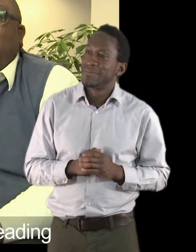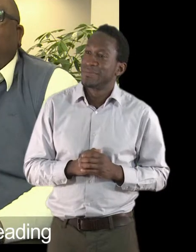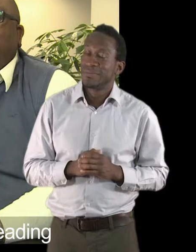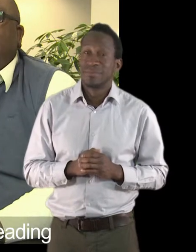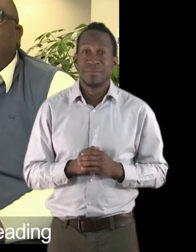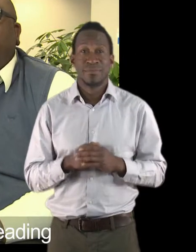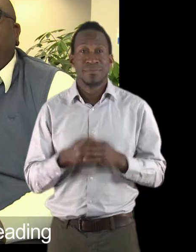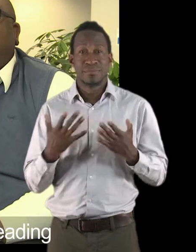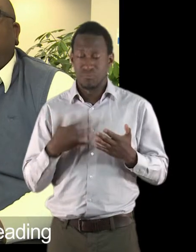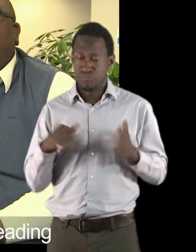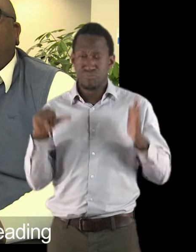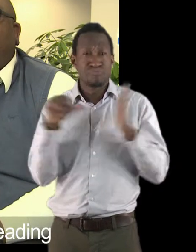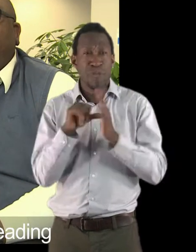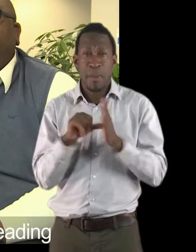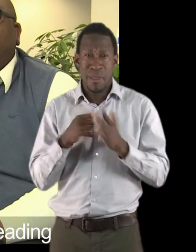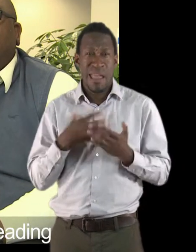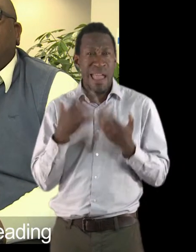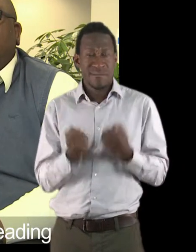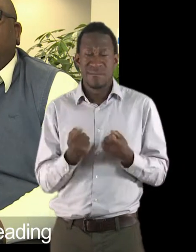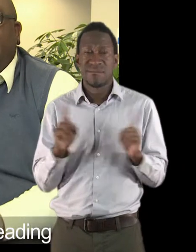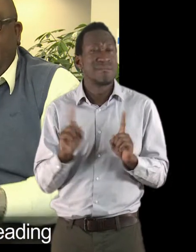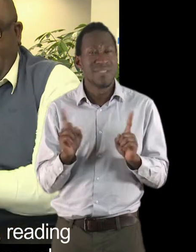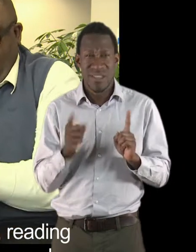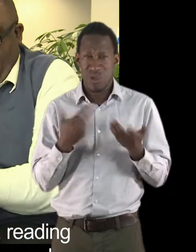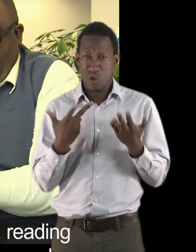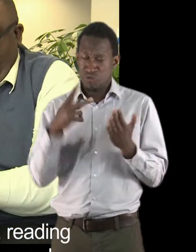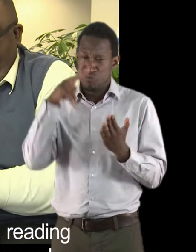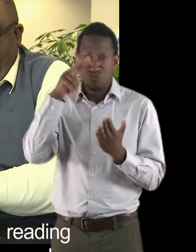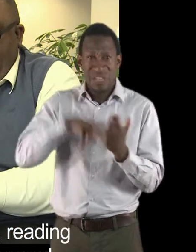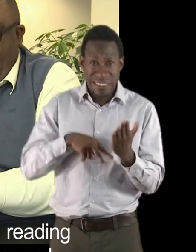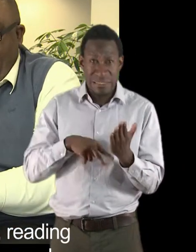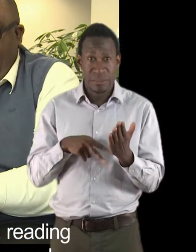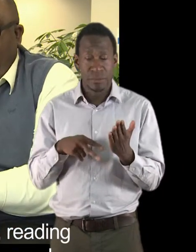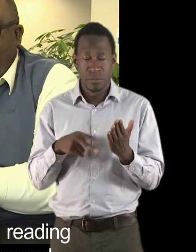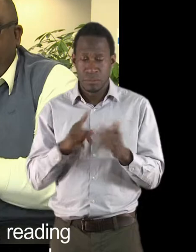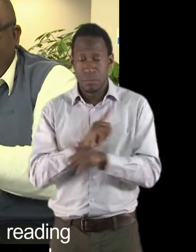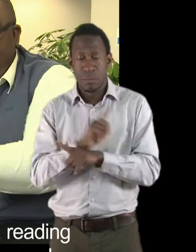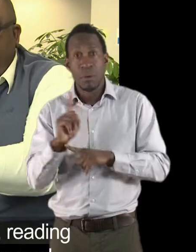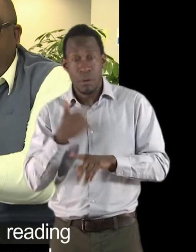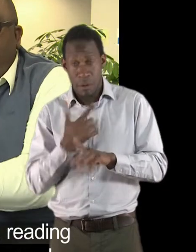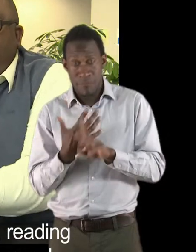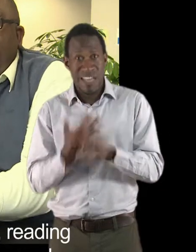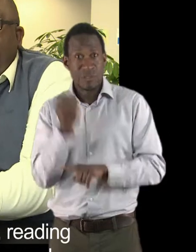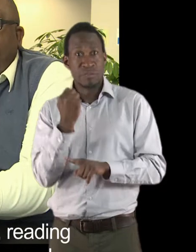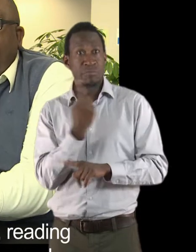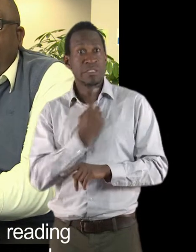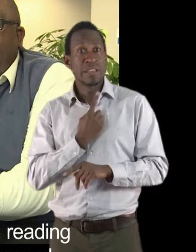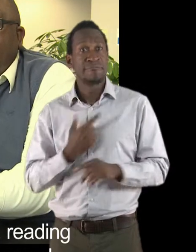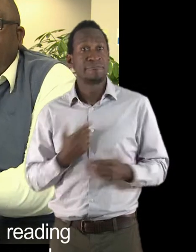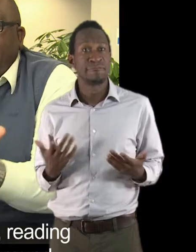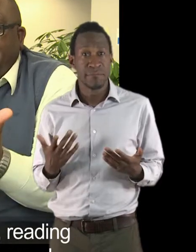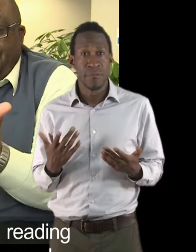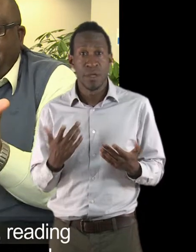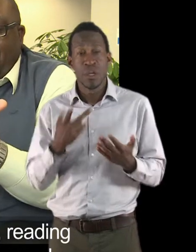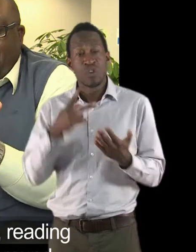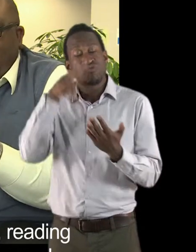I had real issues about reading and when I found out that reading on white paper